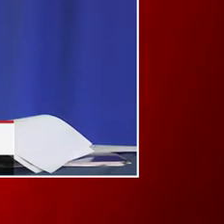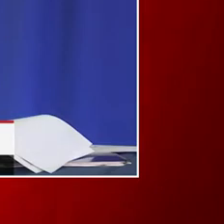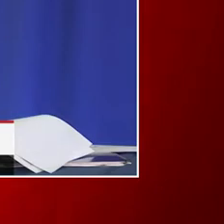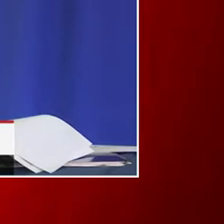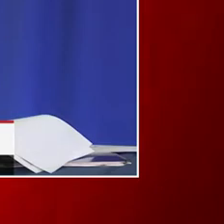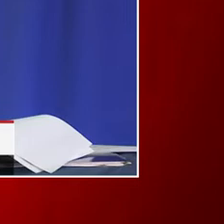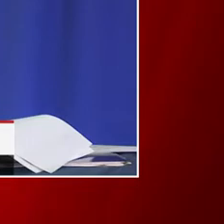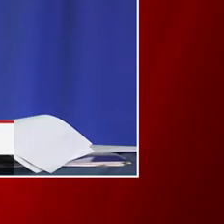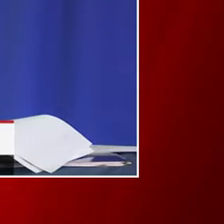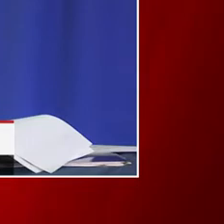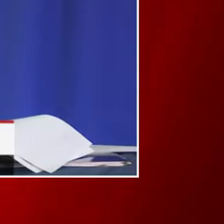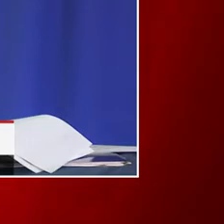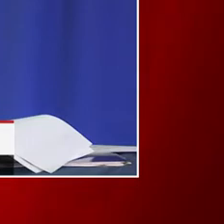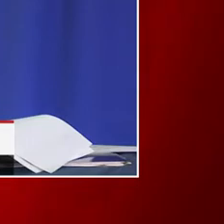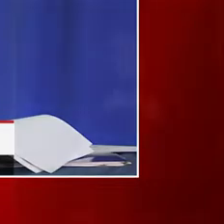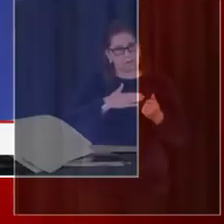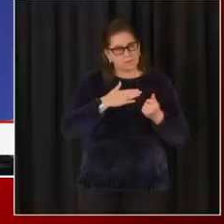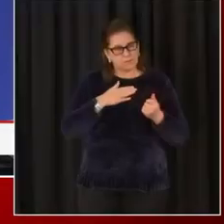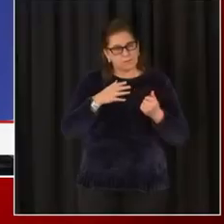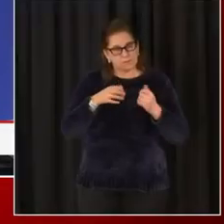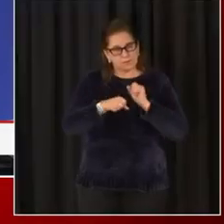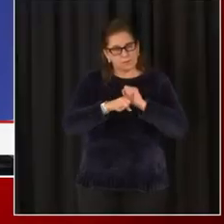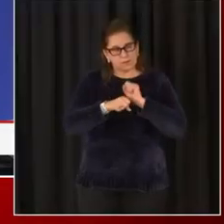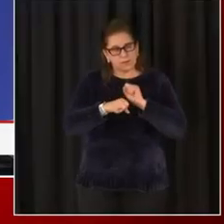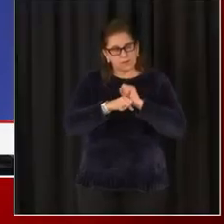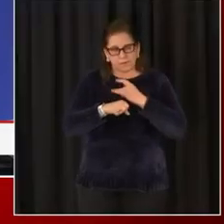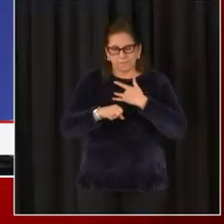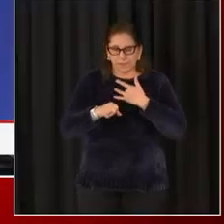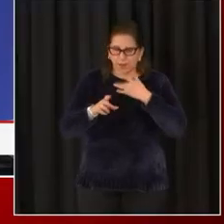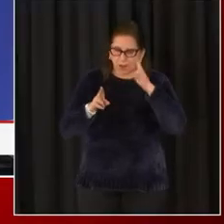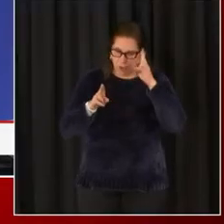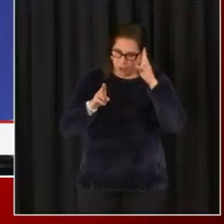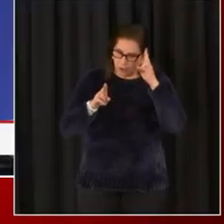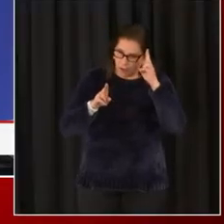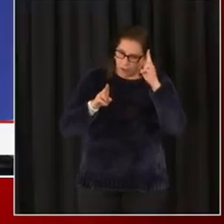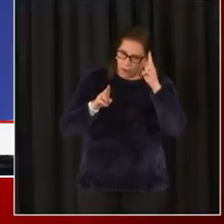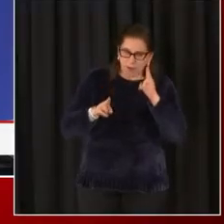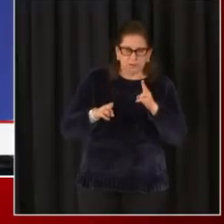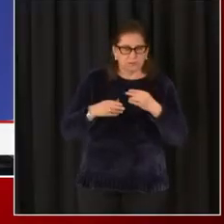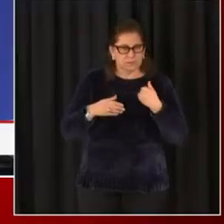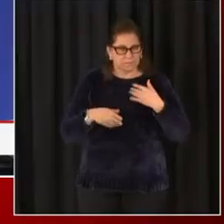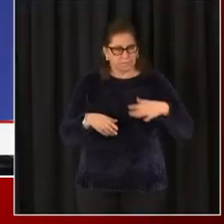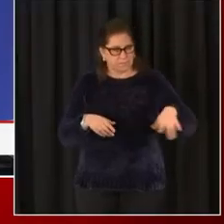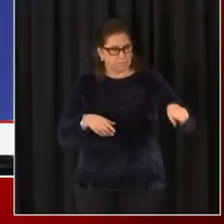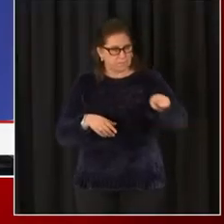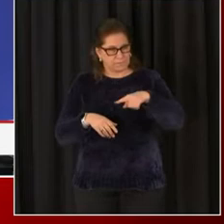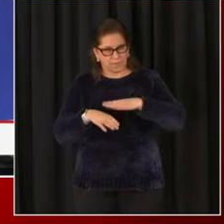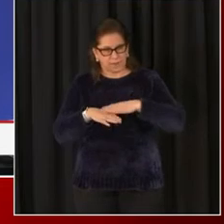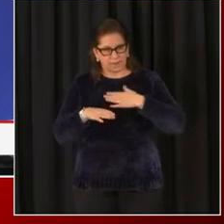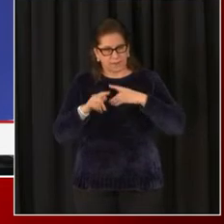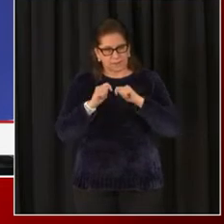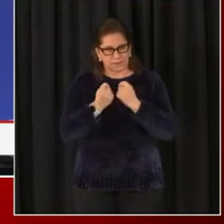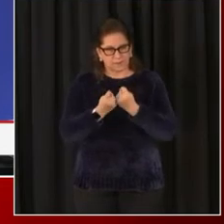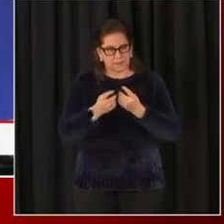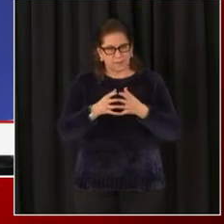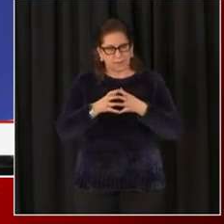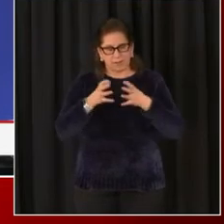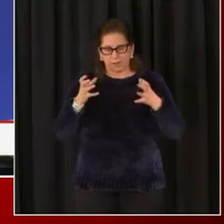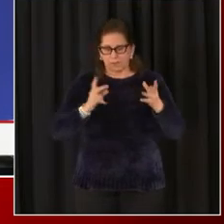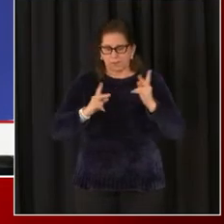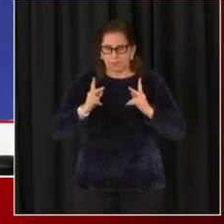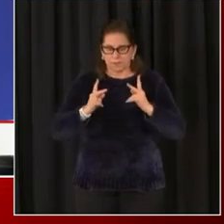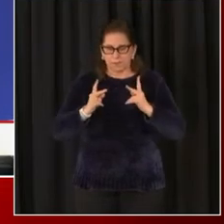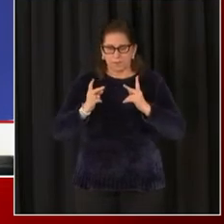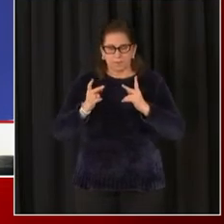here. Uh, um, it was a tremendous honor to have, to be a member of her team, to be a member of her cabinet, uh,